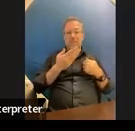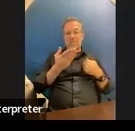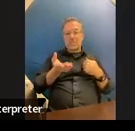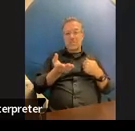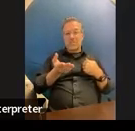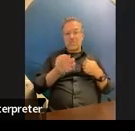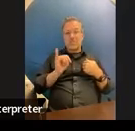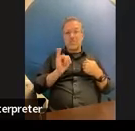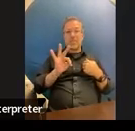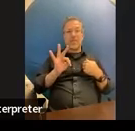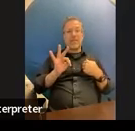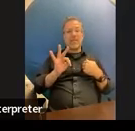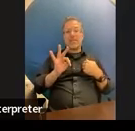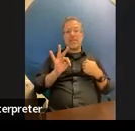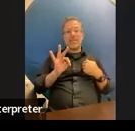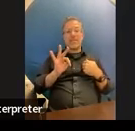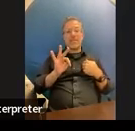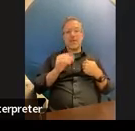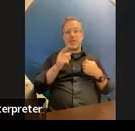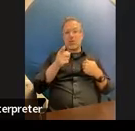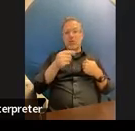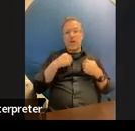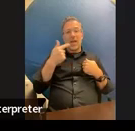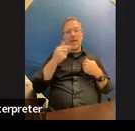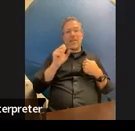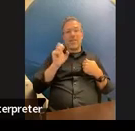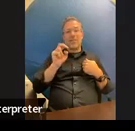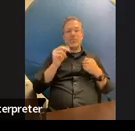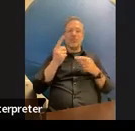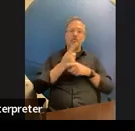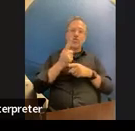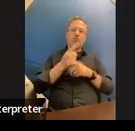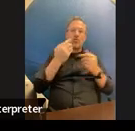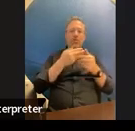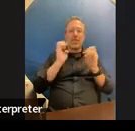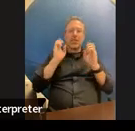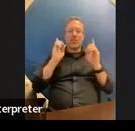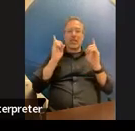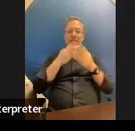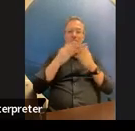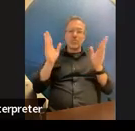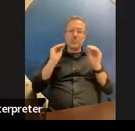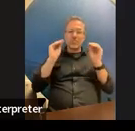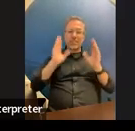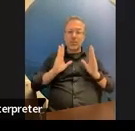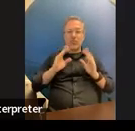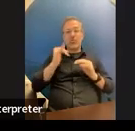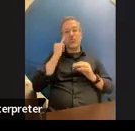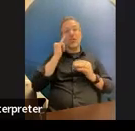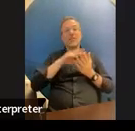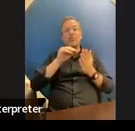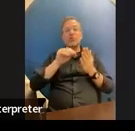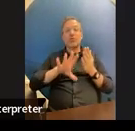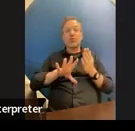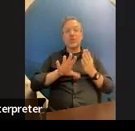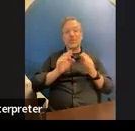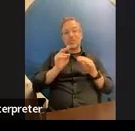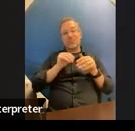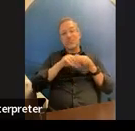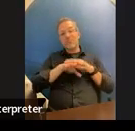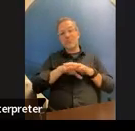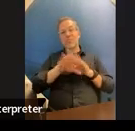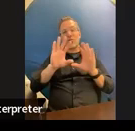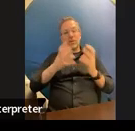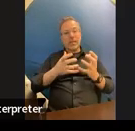um have gen ed teachers that your students are in their class and you want to